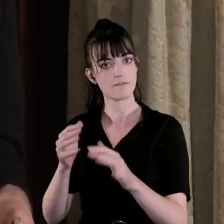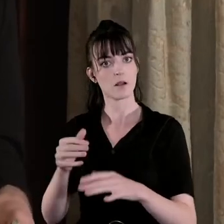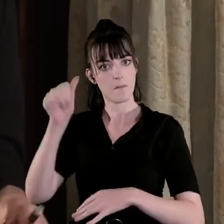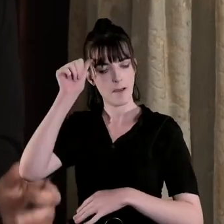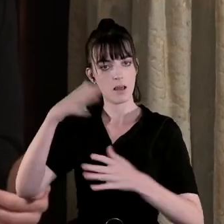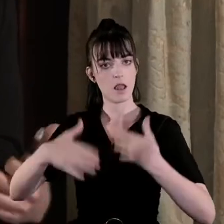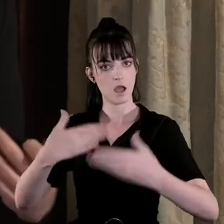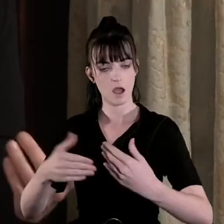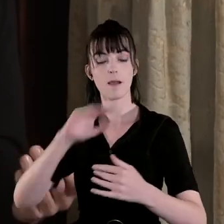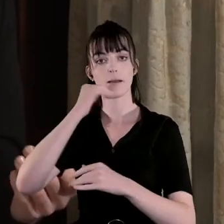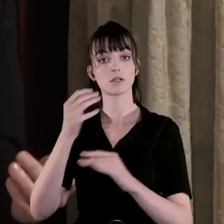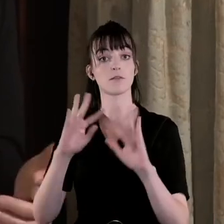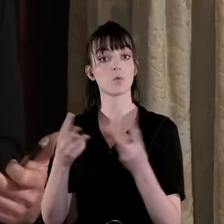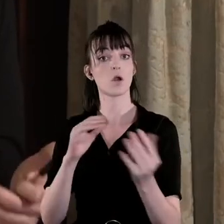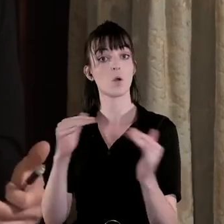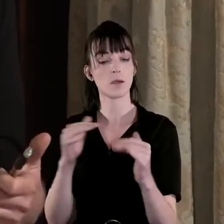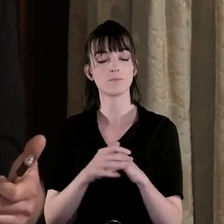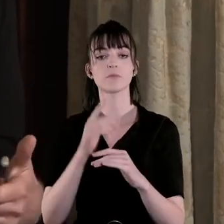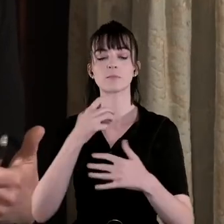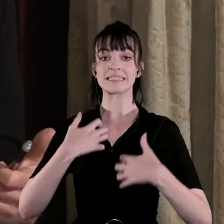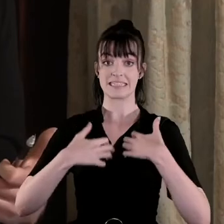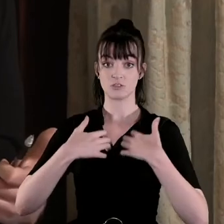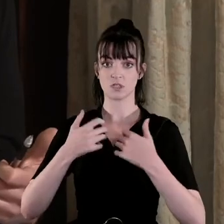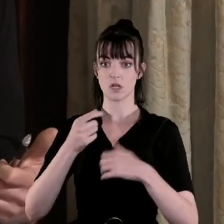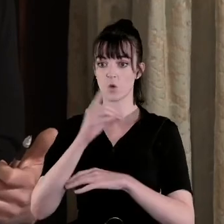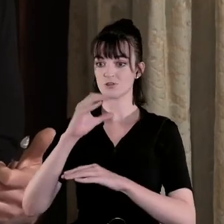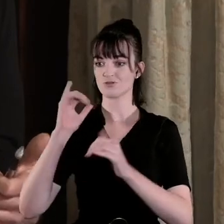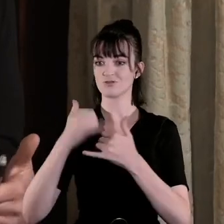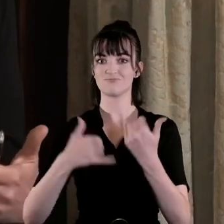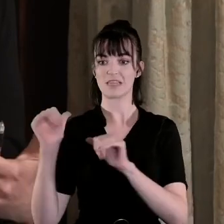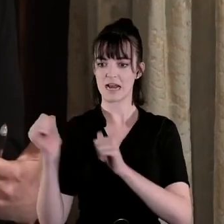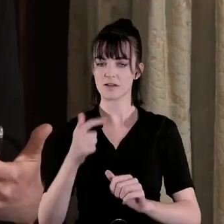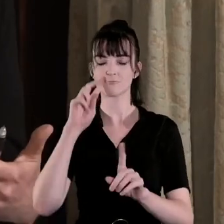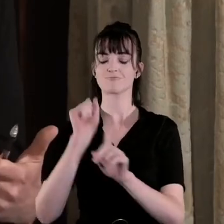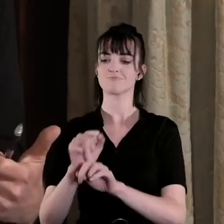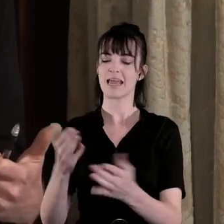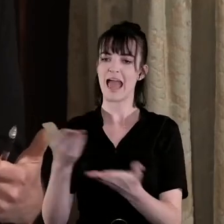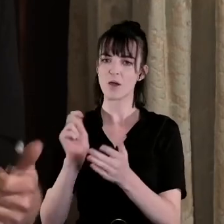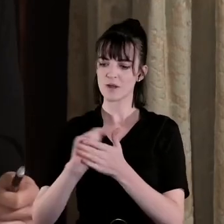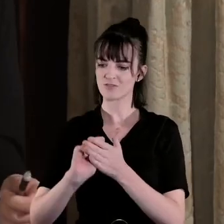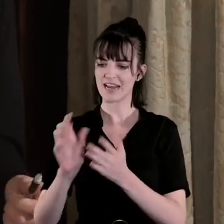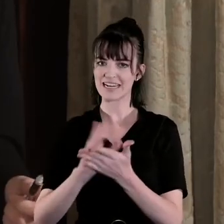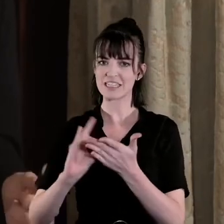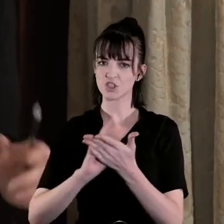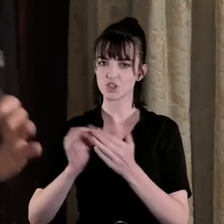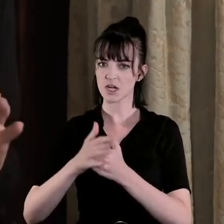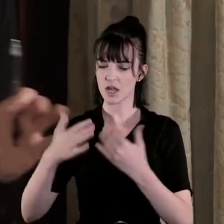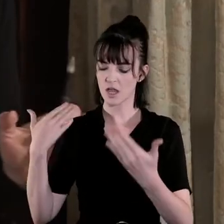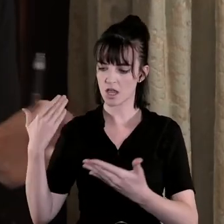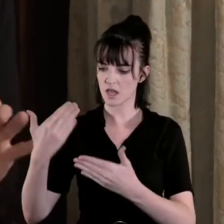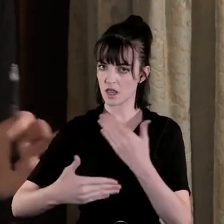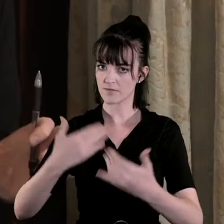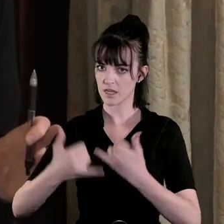how particularly in terms of commemoration but also I think the way we write the history of the later years how that